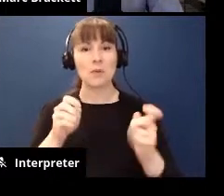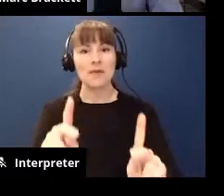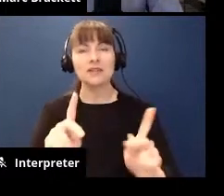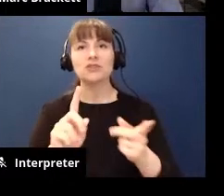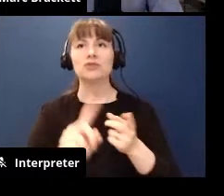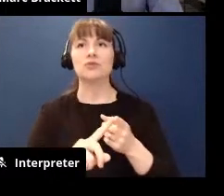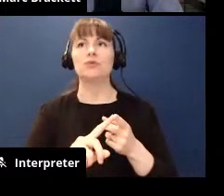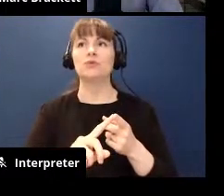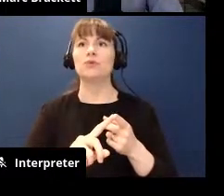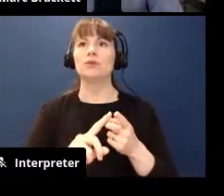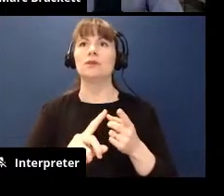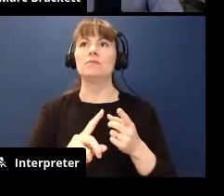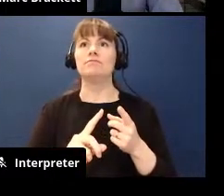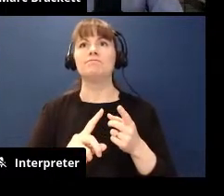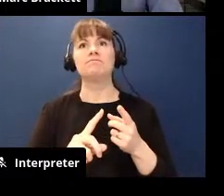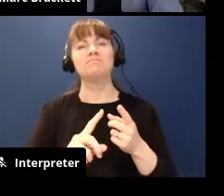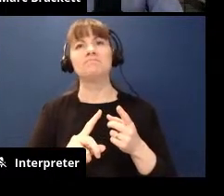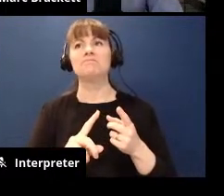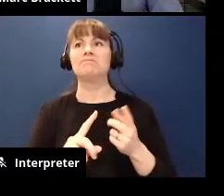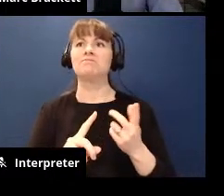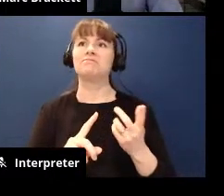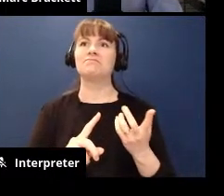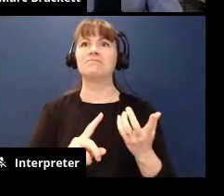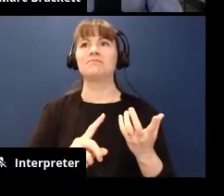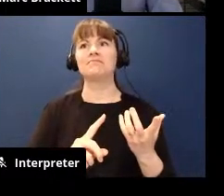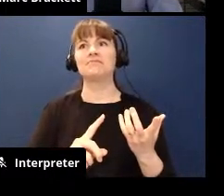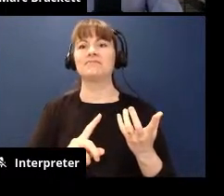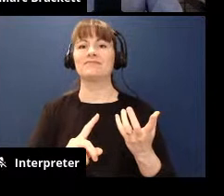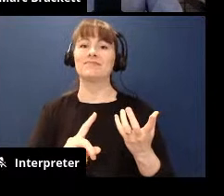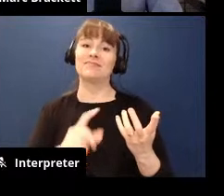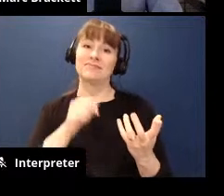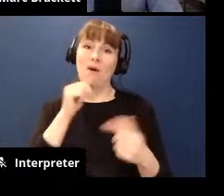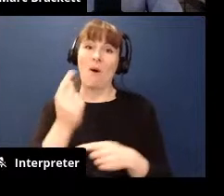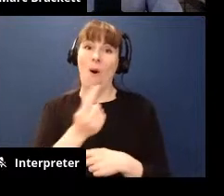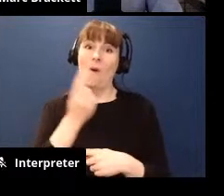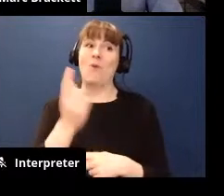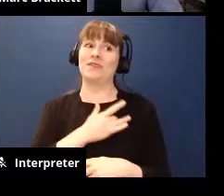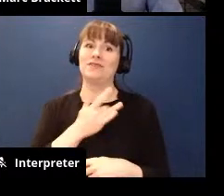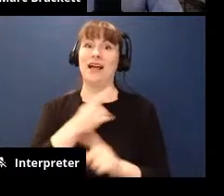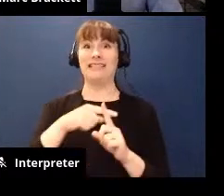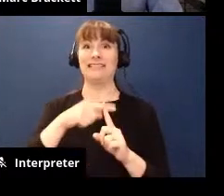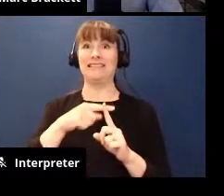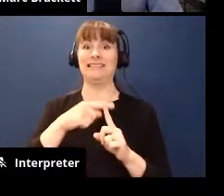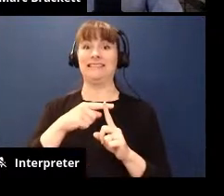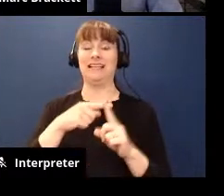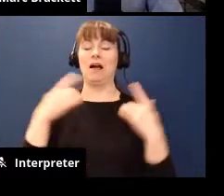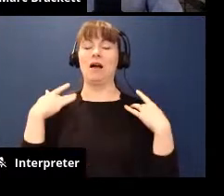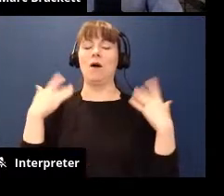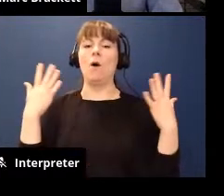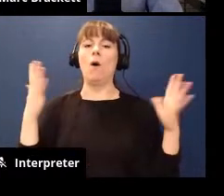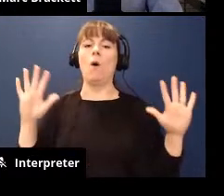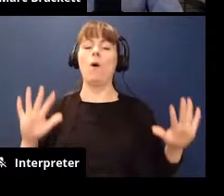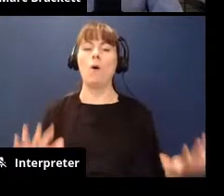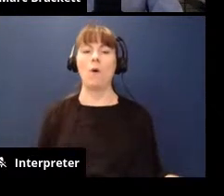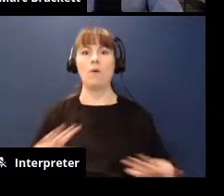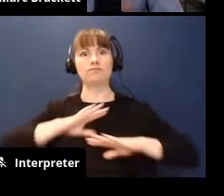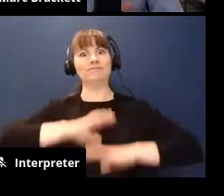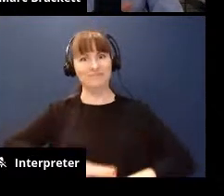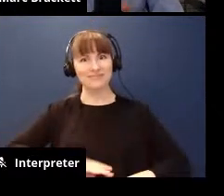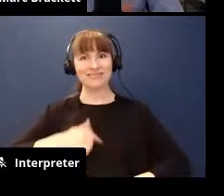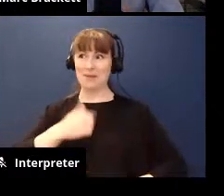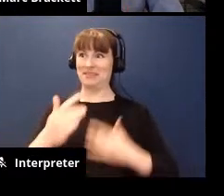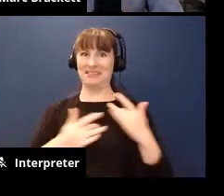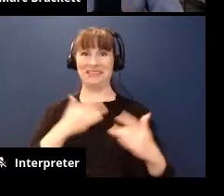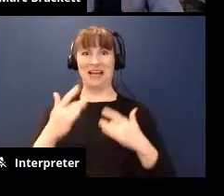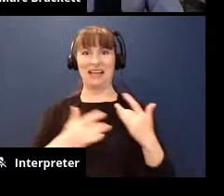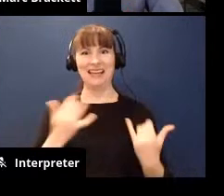um you know not be at this quote-unquote positive place all the time just lifts the burden so i'm i'm really excited about going